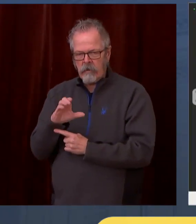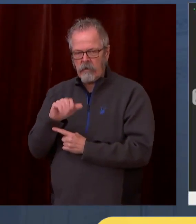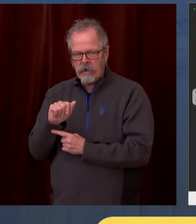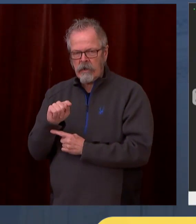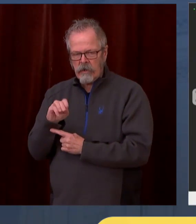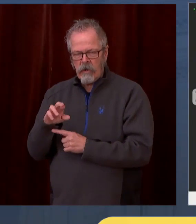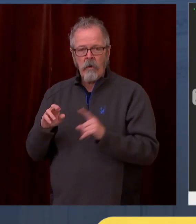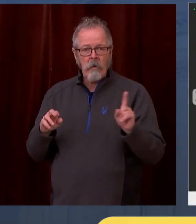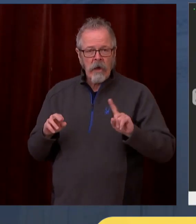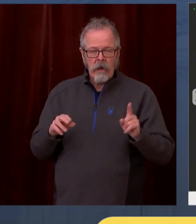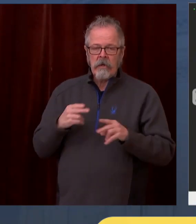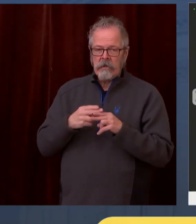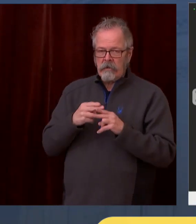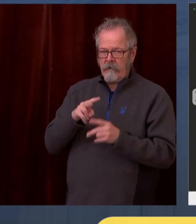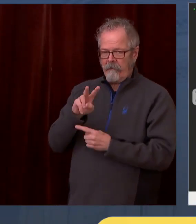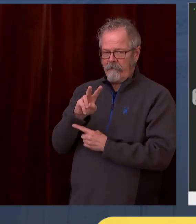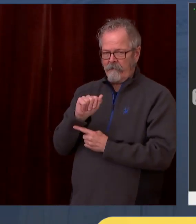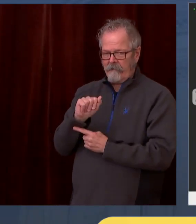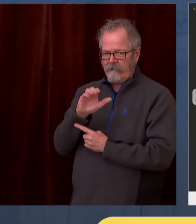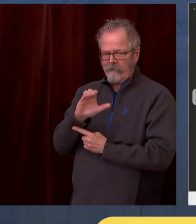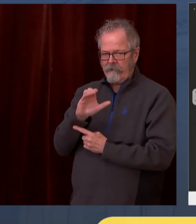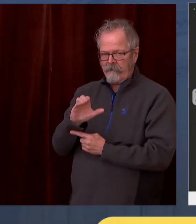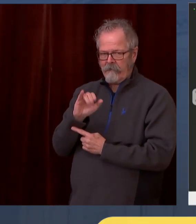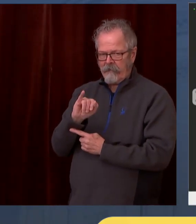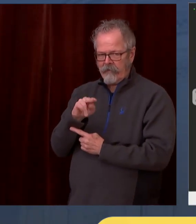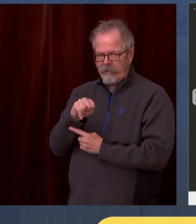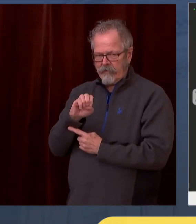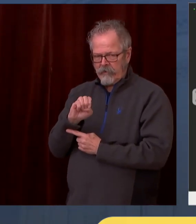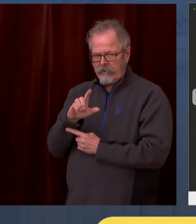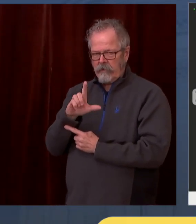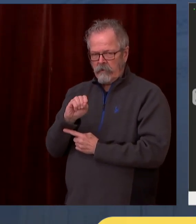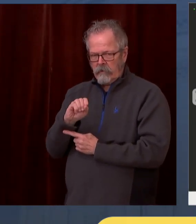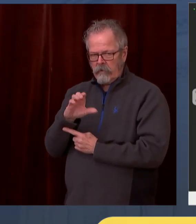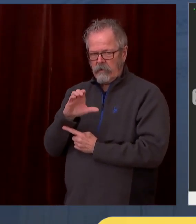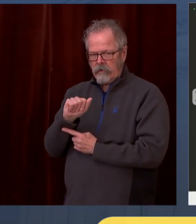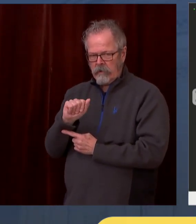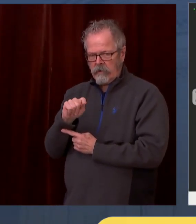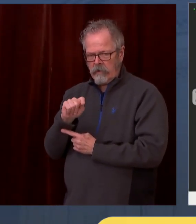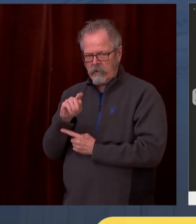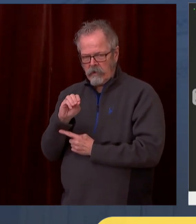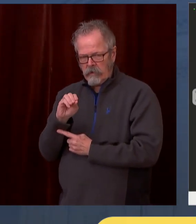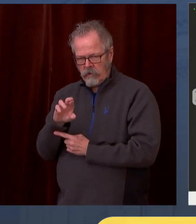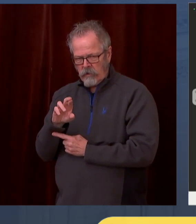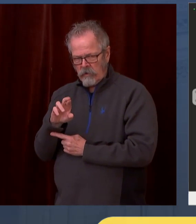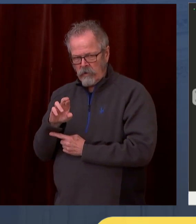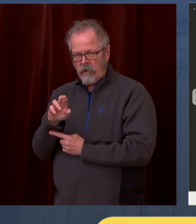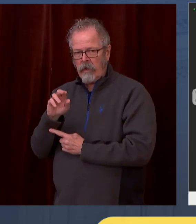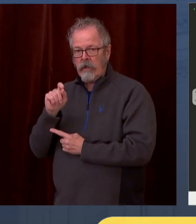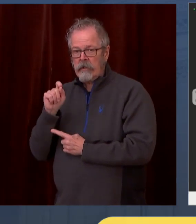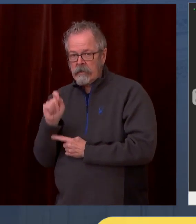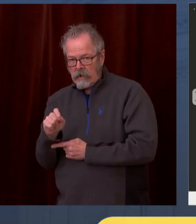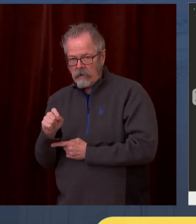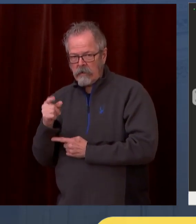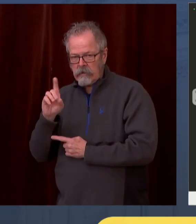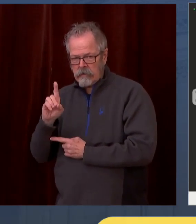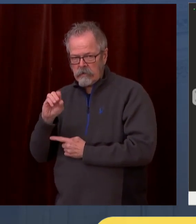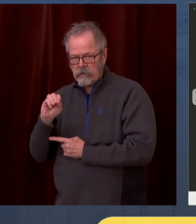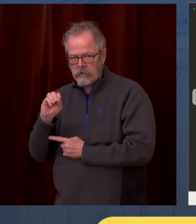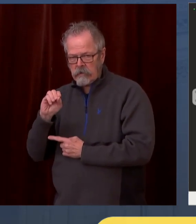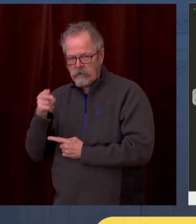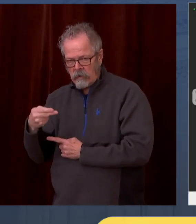vaccinelocator.doh.wa.gov, vaccinelocator.doh.wa.gov.